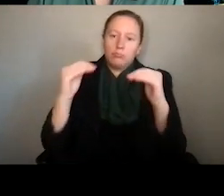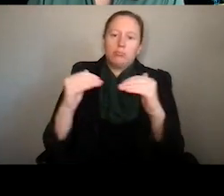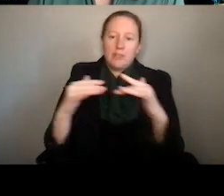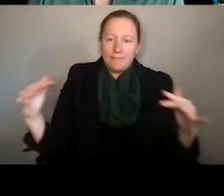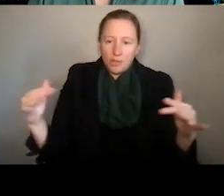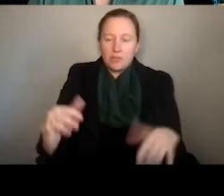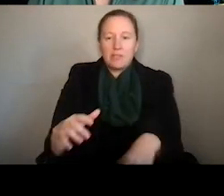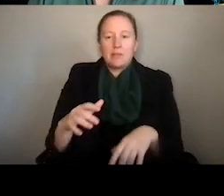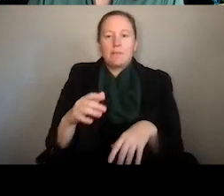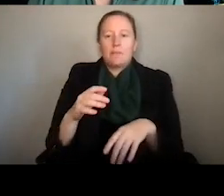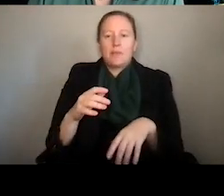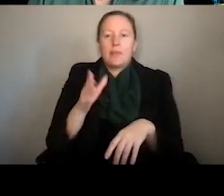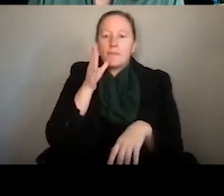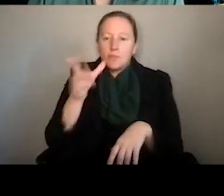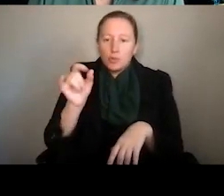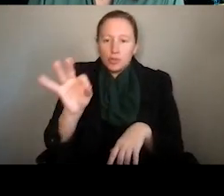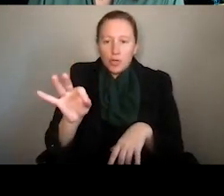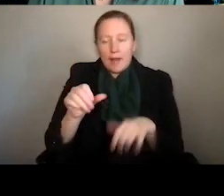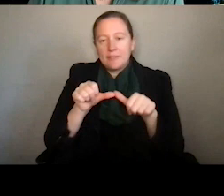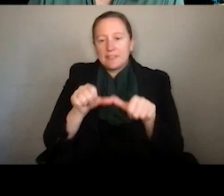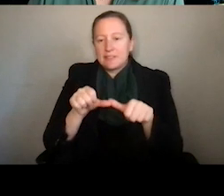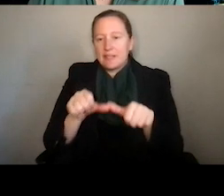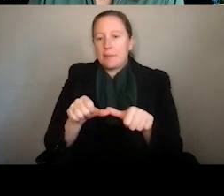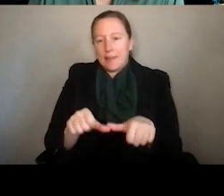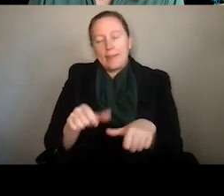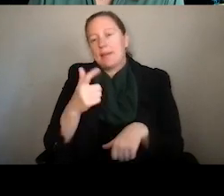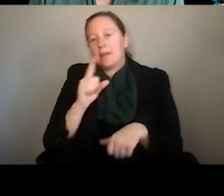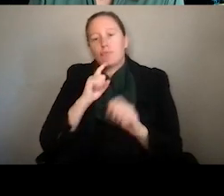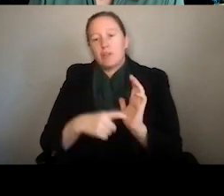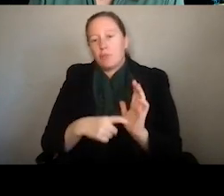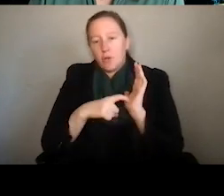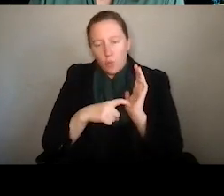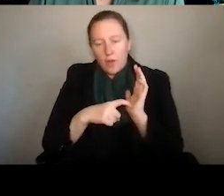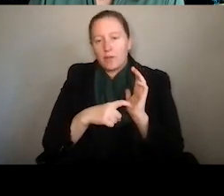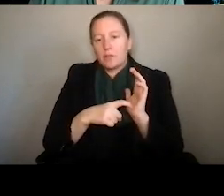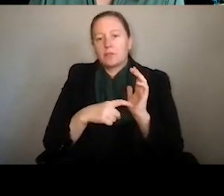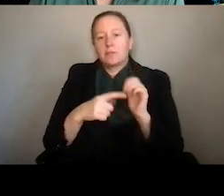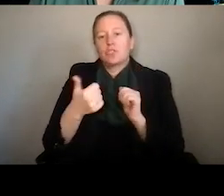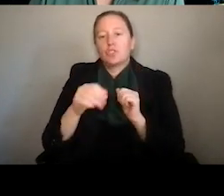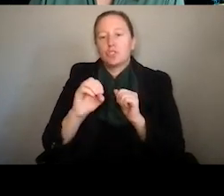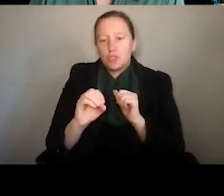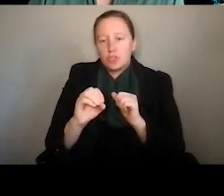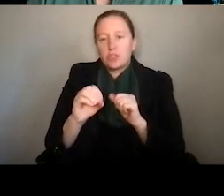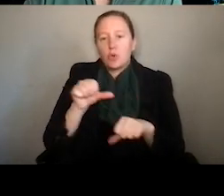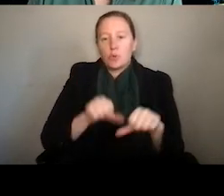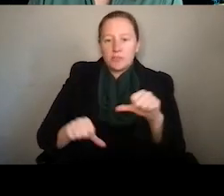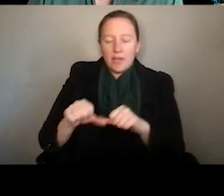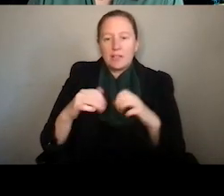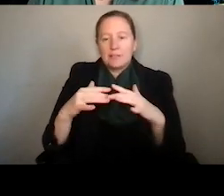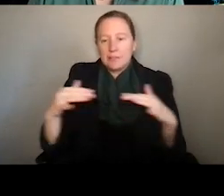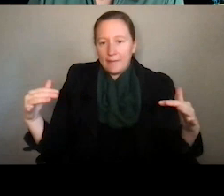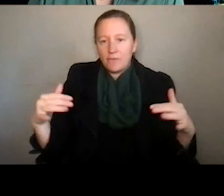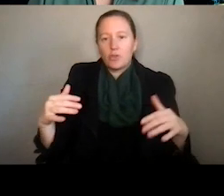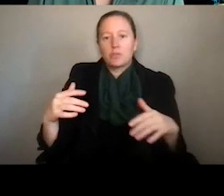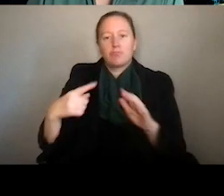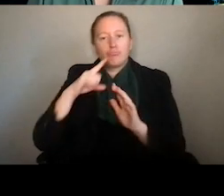it's clear the future sustainability and prosperity of society requires a transdisciplinary geoscience workforce that reflects the nation's